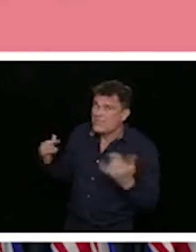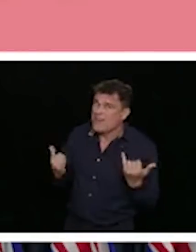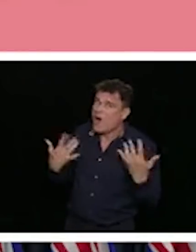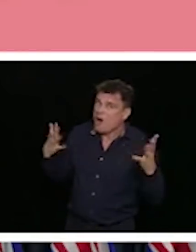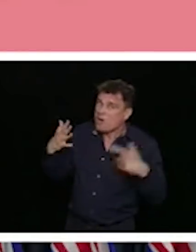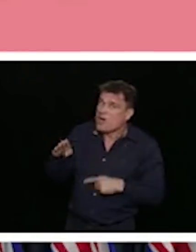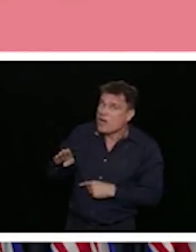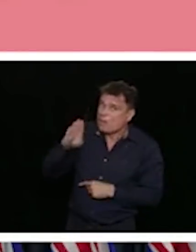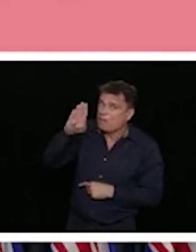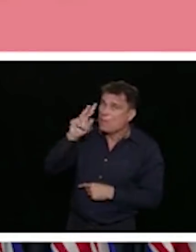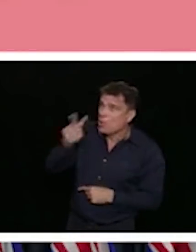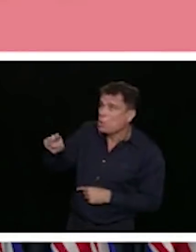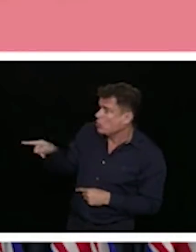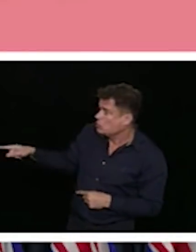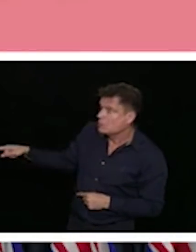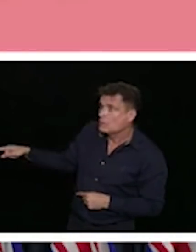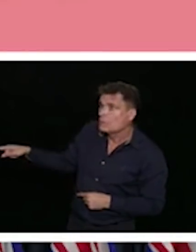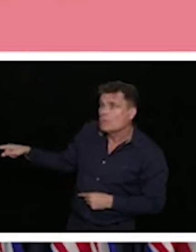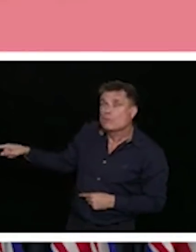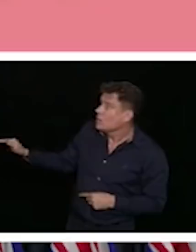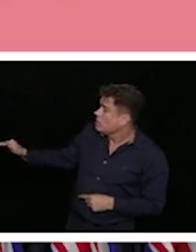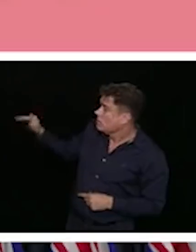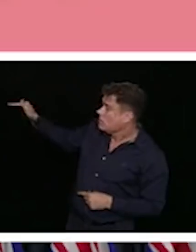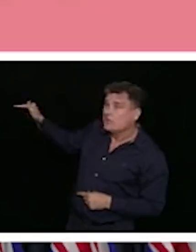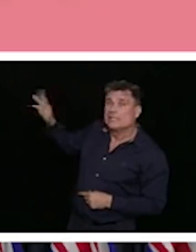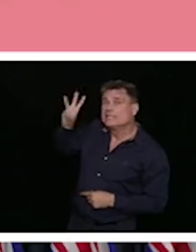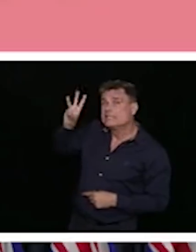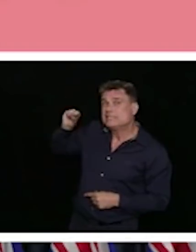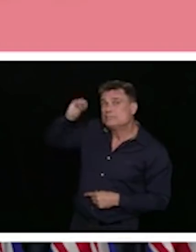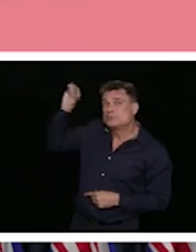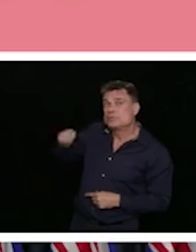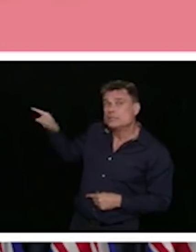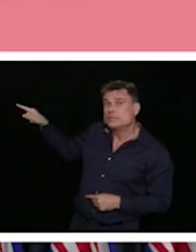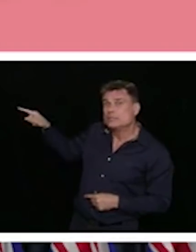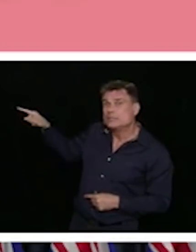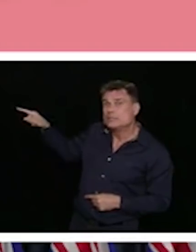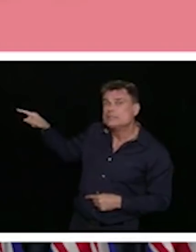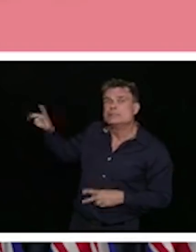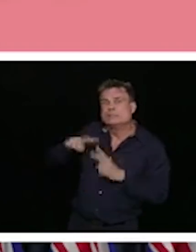is something that we can make a difference in if we pay attention now.